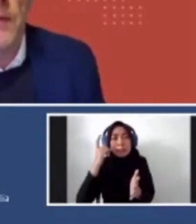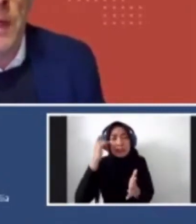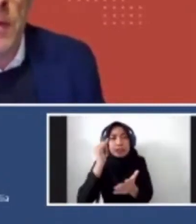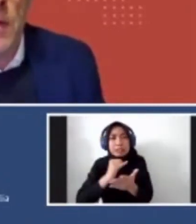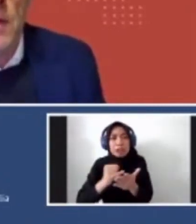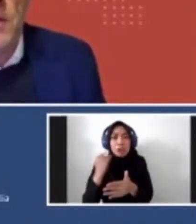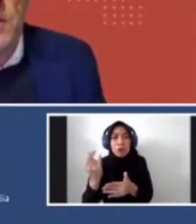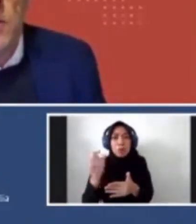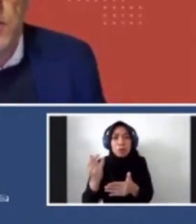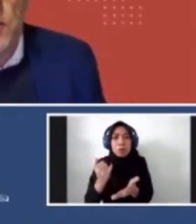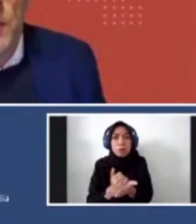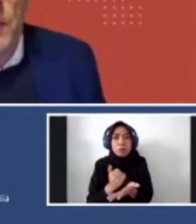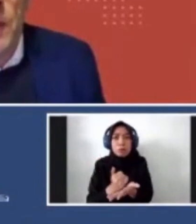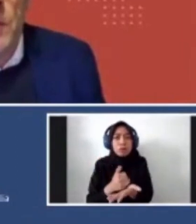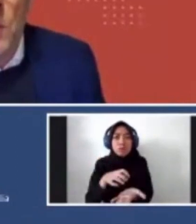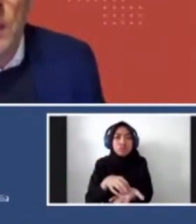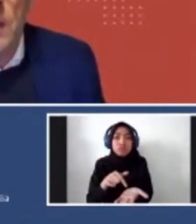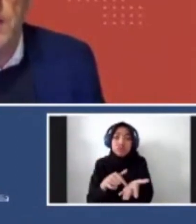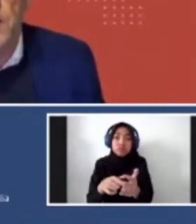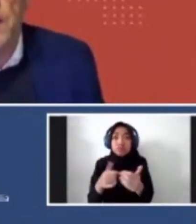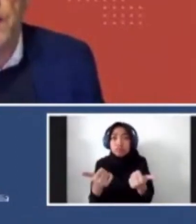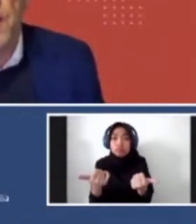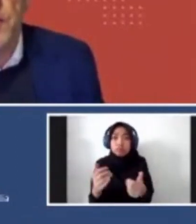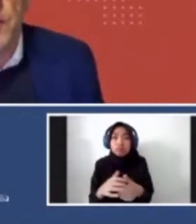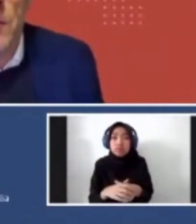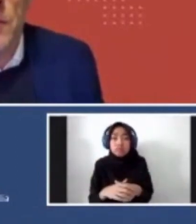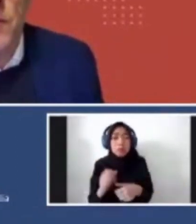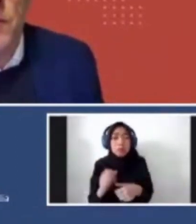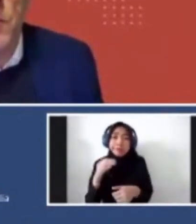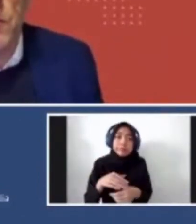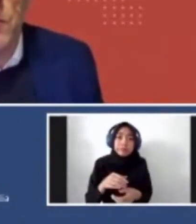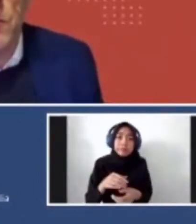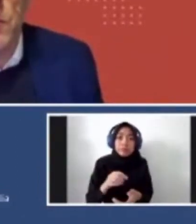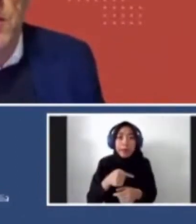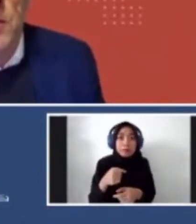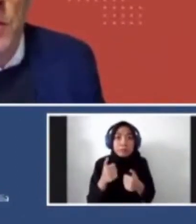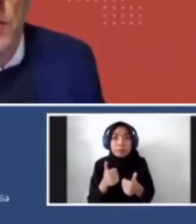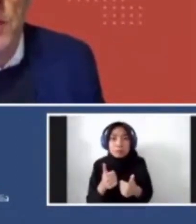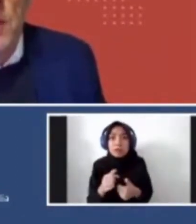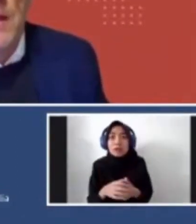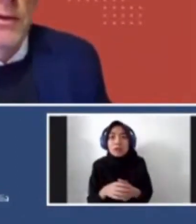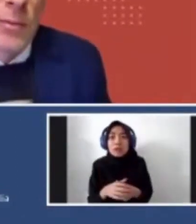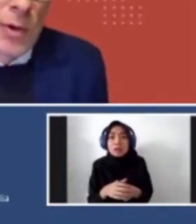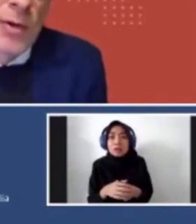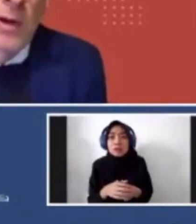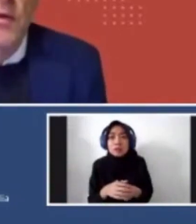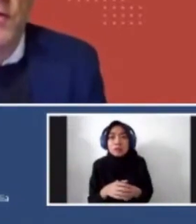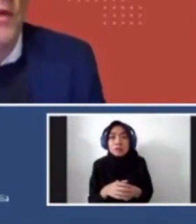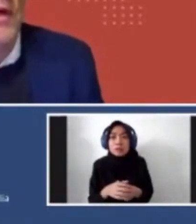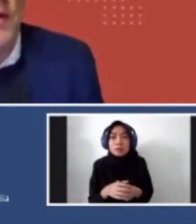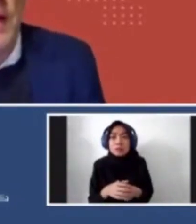public works clearly have less, you know, you can drop something in more quickly, you don't have the same material restrictions, you know, and so on.